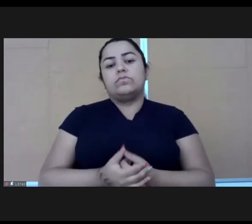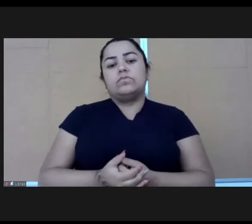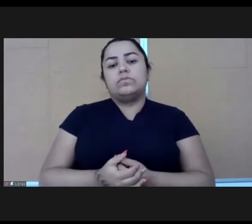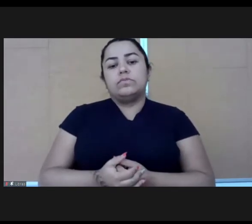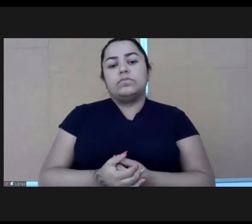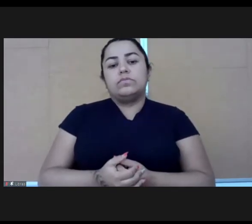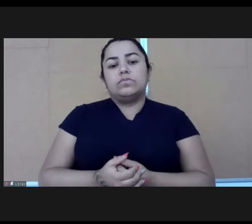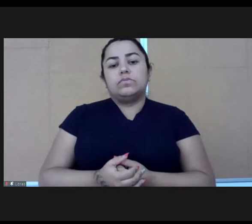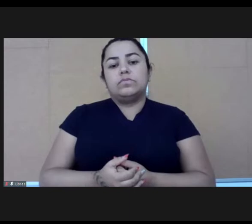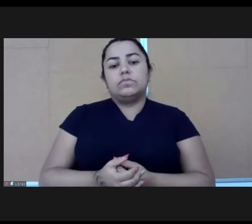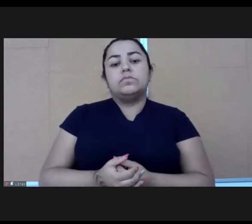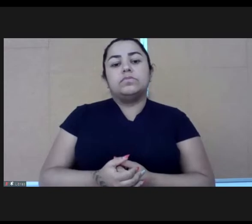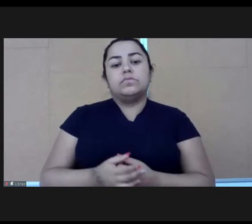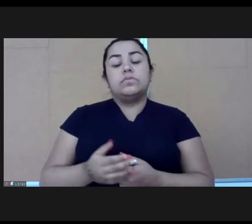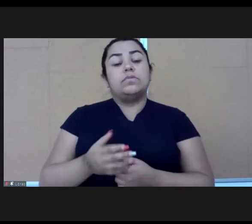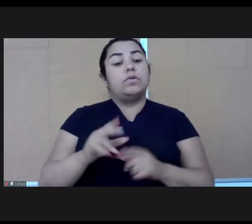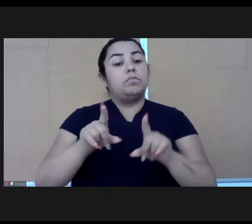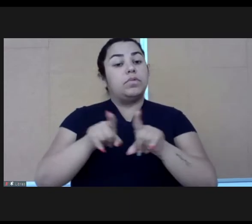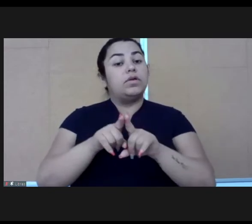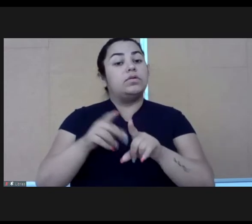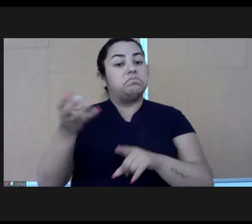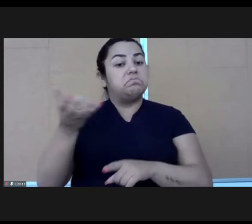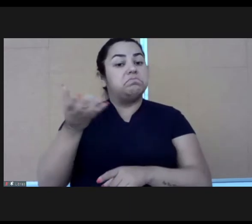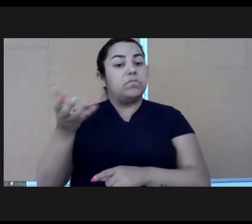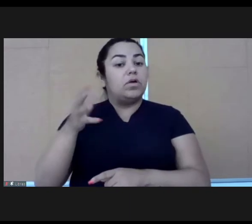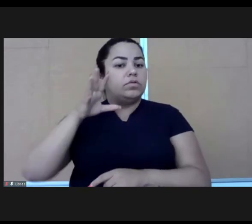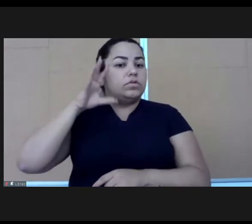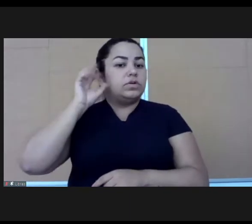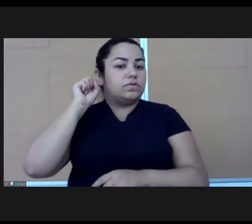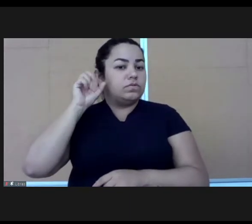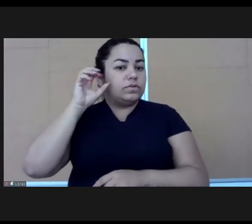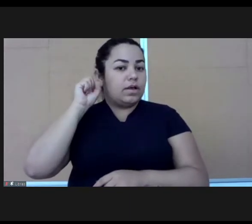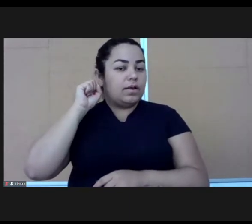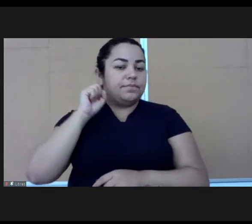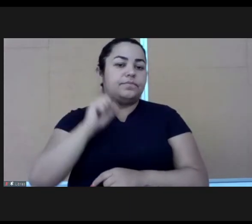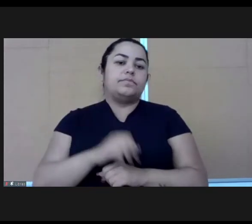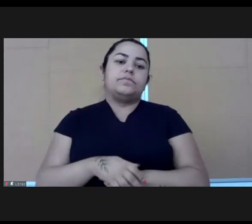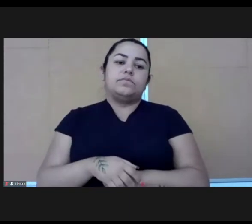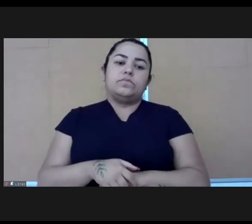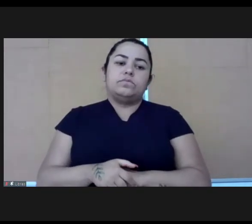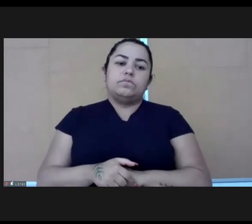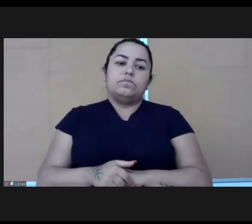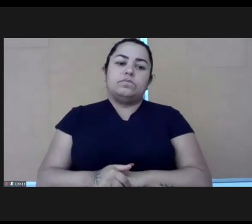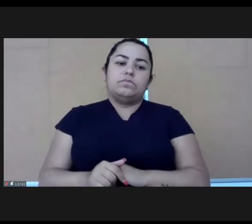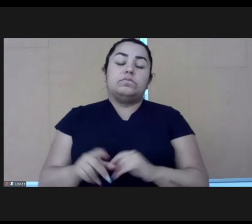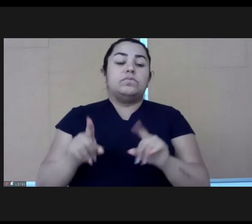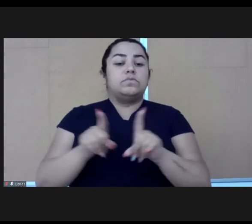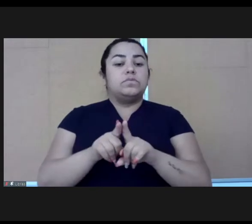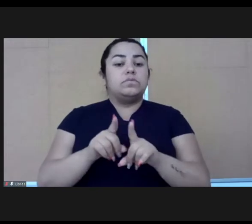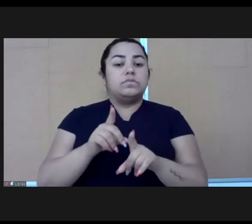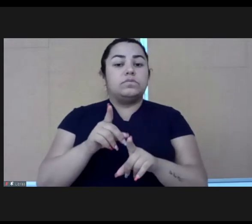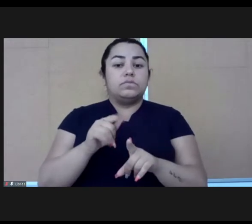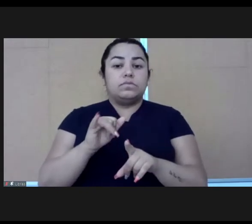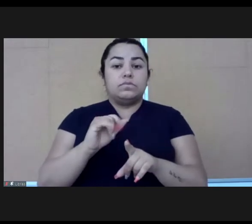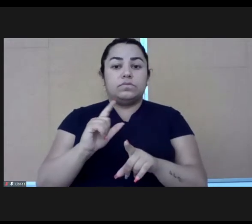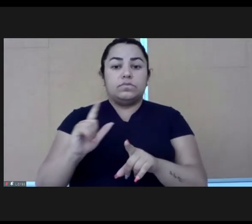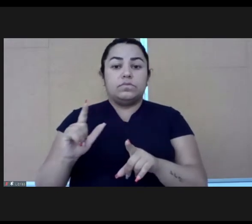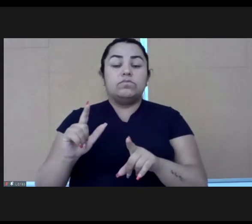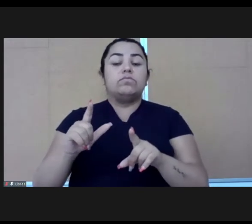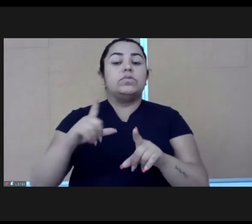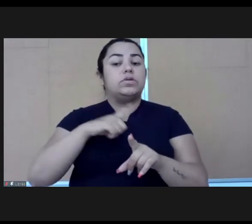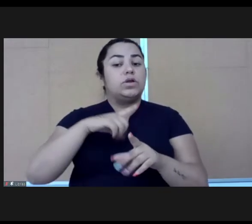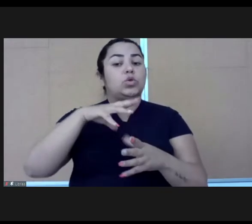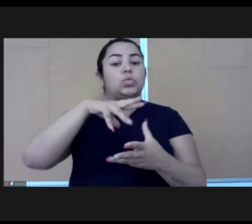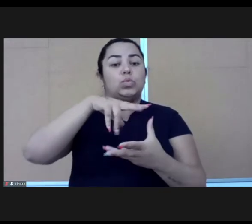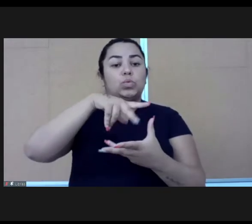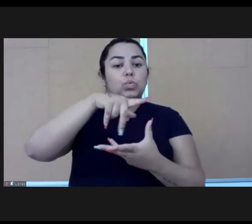for the longest time. But because of the different global trends that we are able to adapt from wherever we are, take an example, I'm